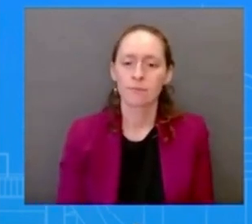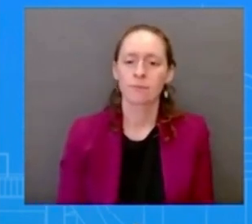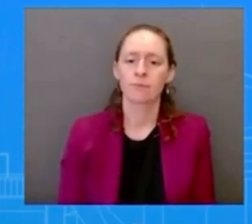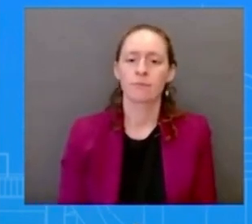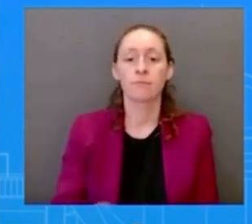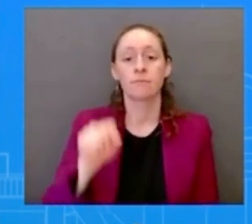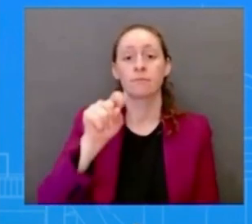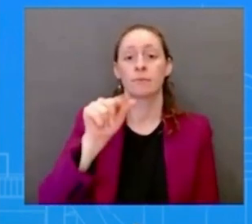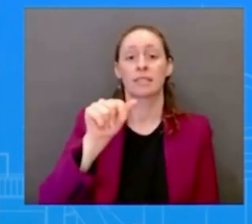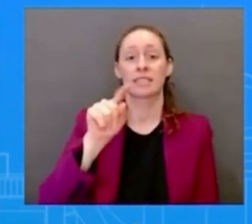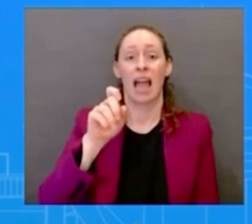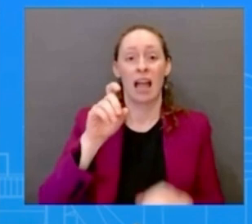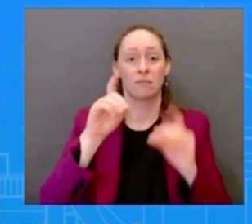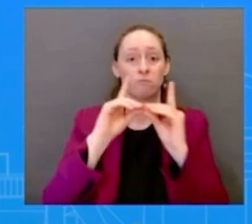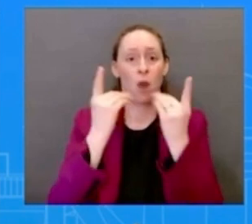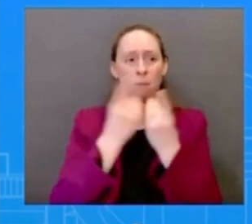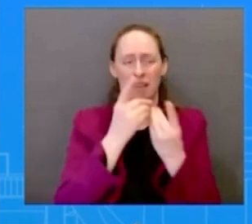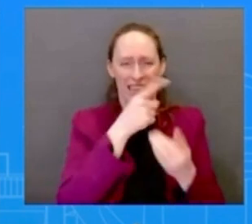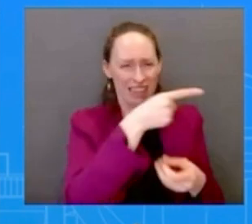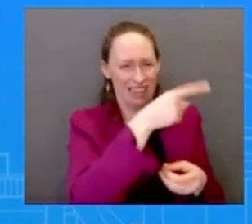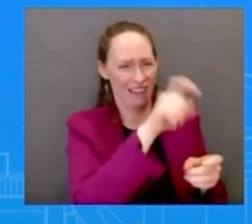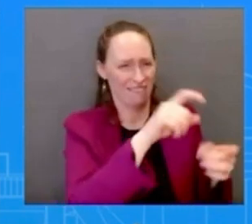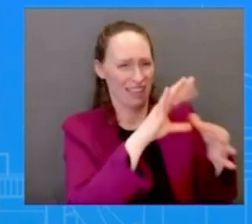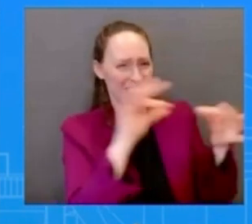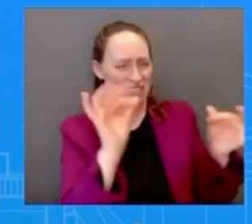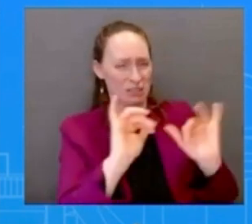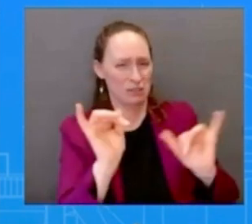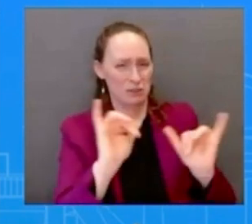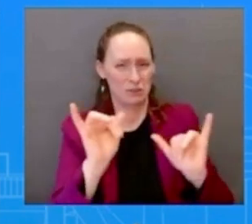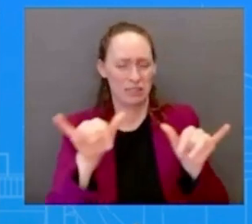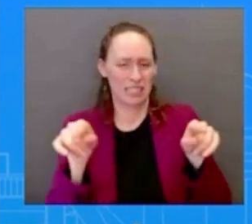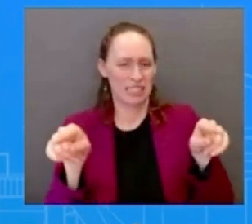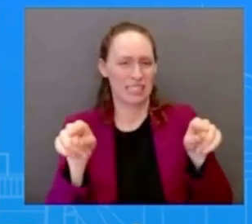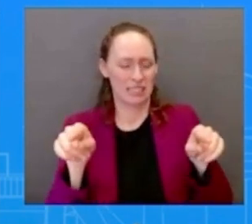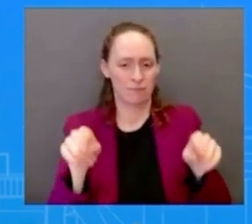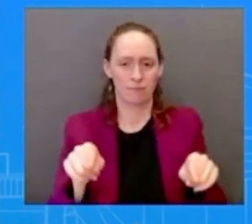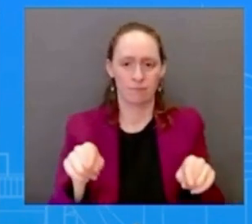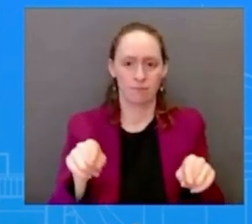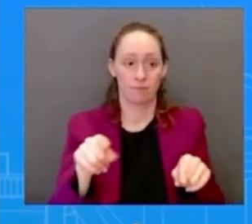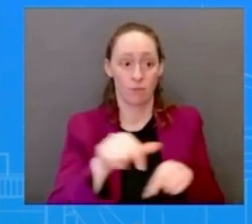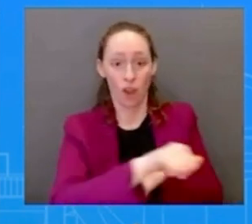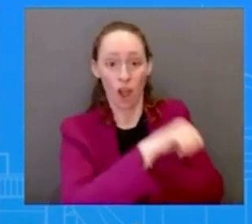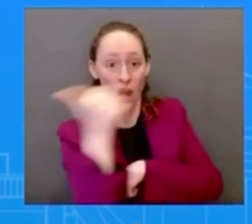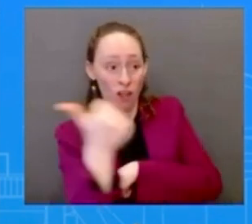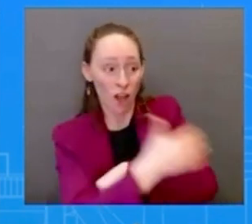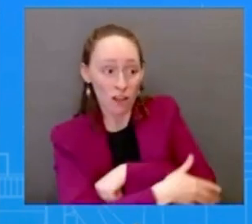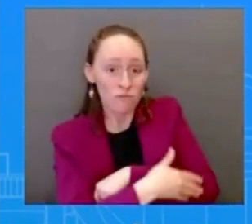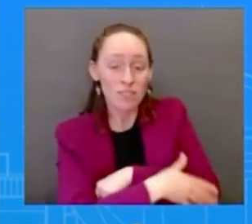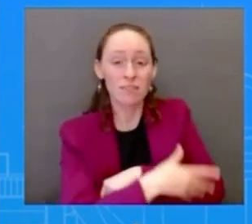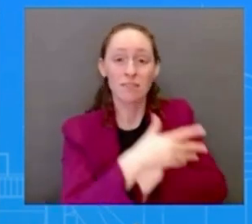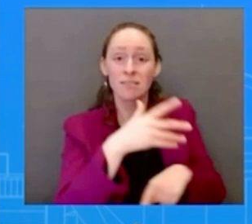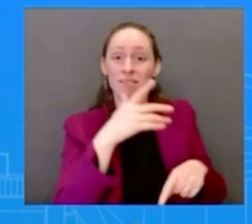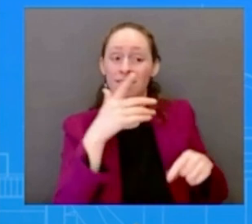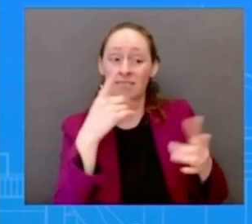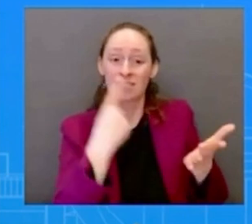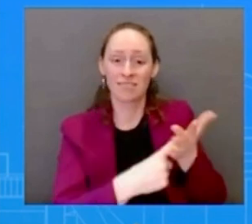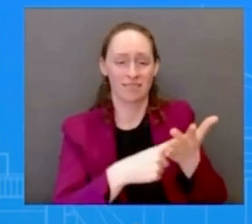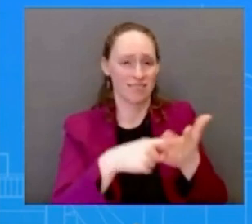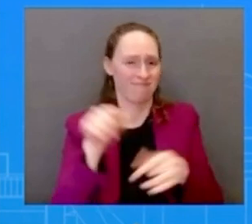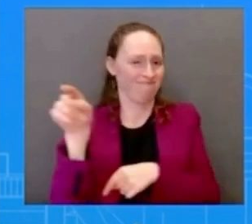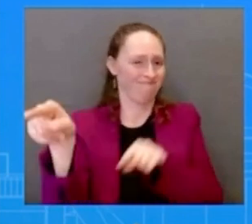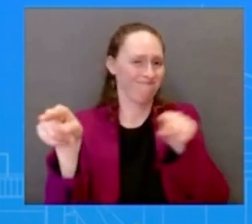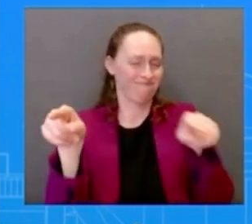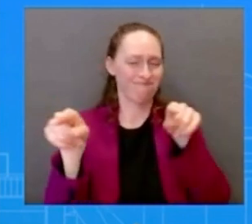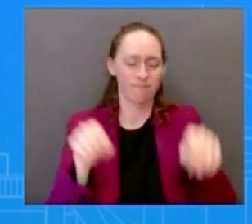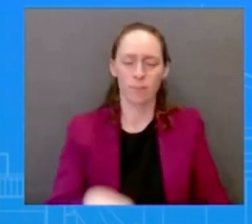relates uh to another country and the diplomatic conversations that occur there but again this is something that we're clearly following